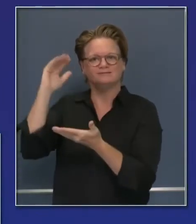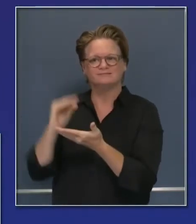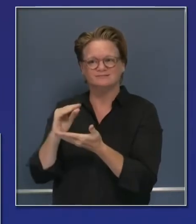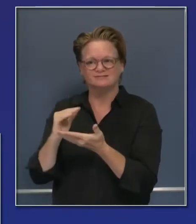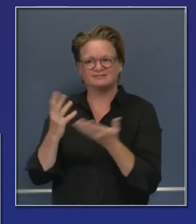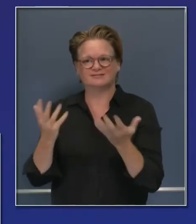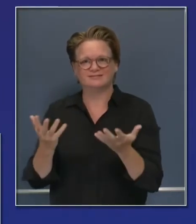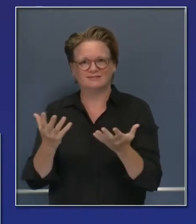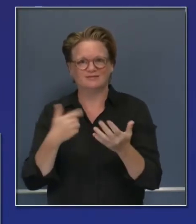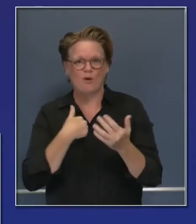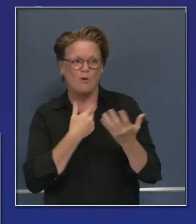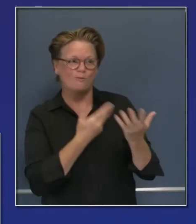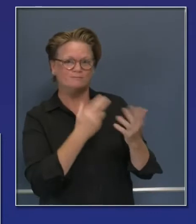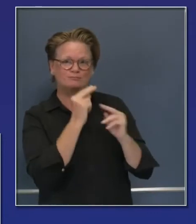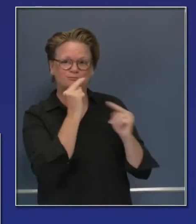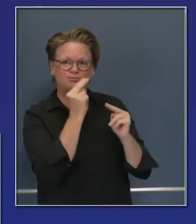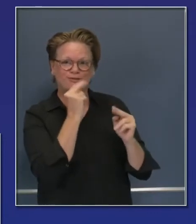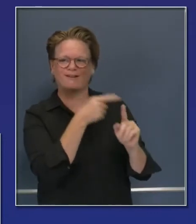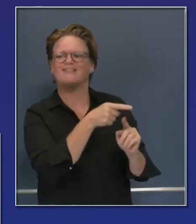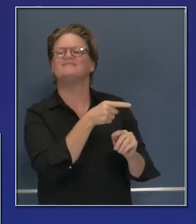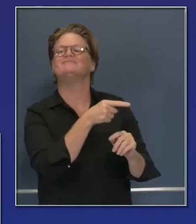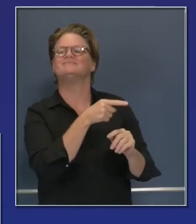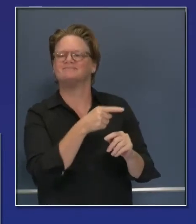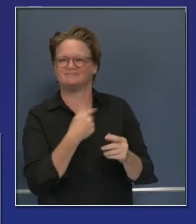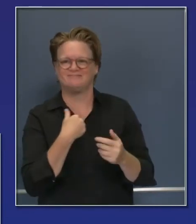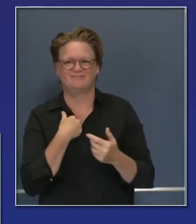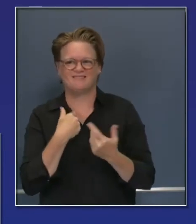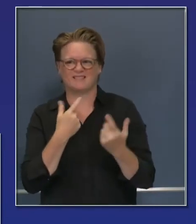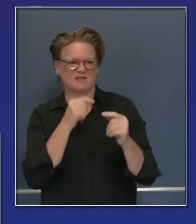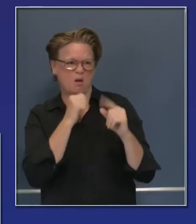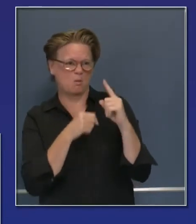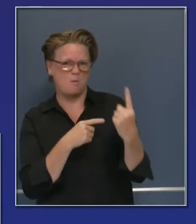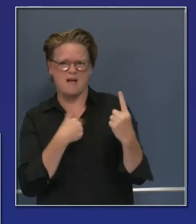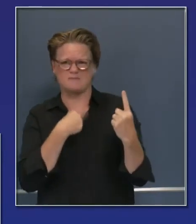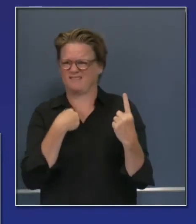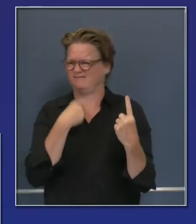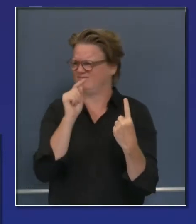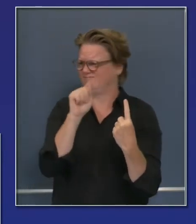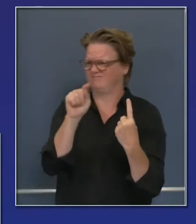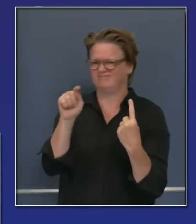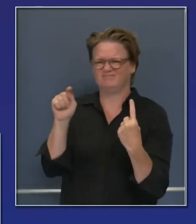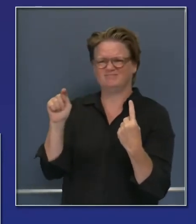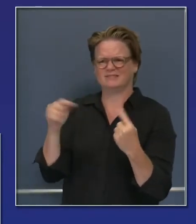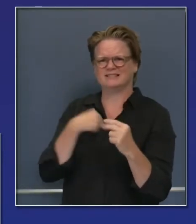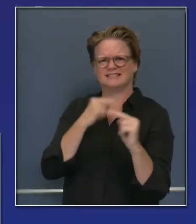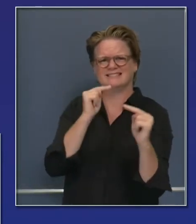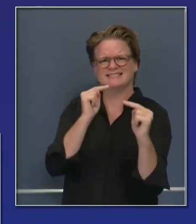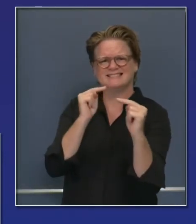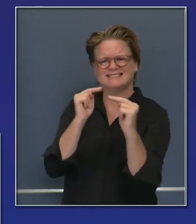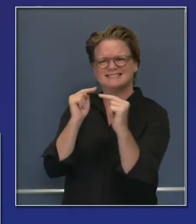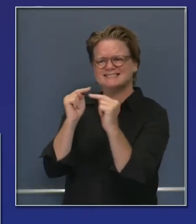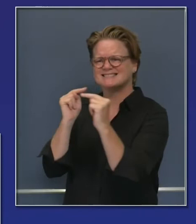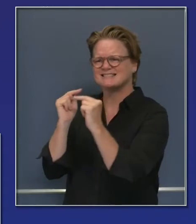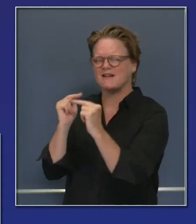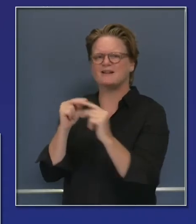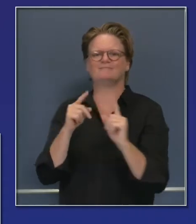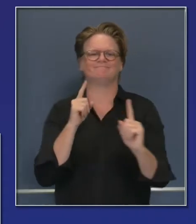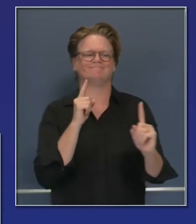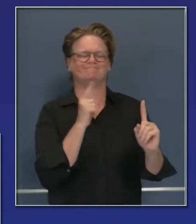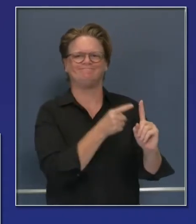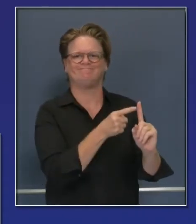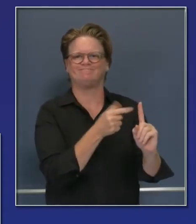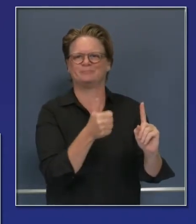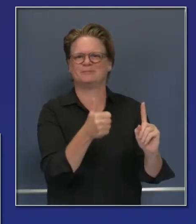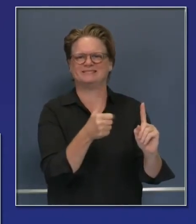conversations with many, many different providers, but we negotiated best price here, and best, or favored nation